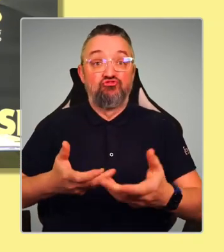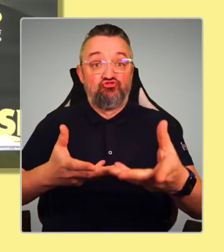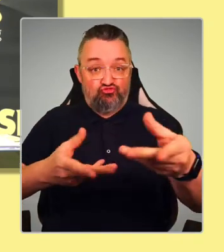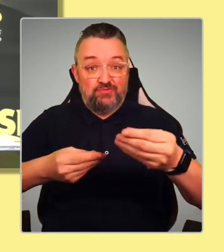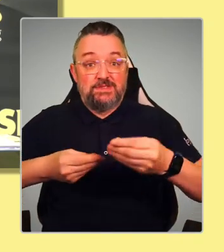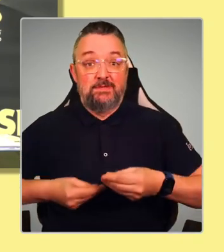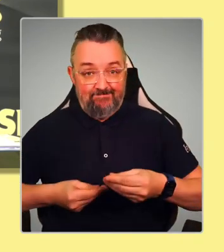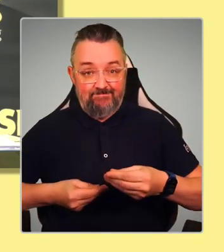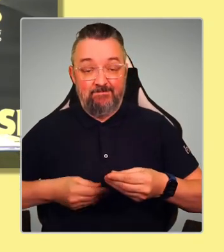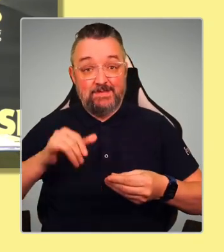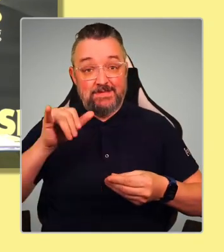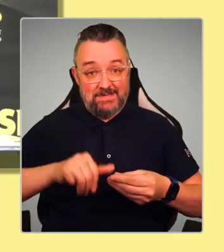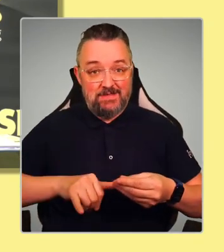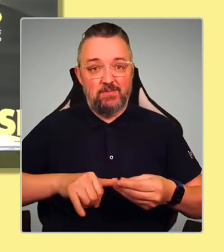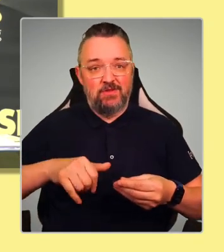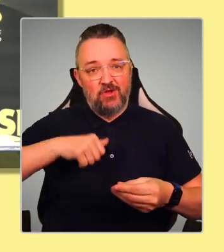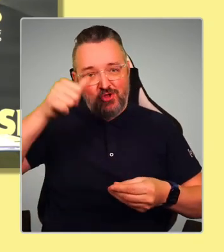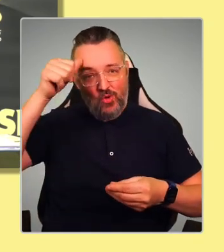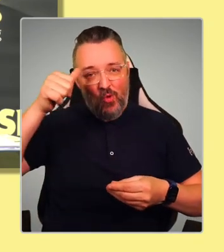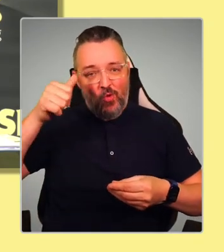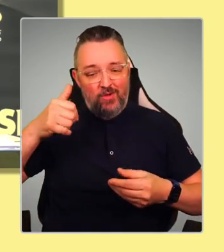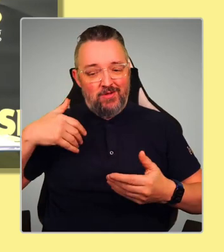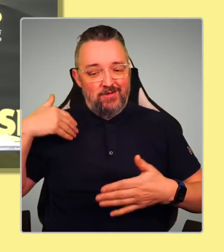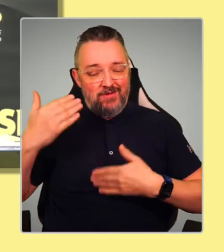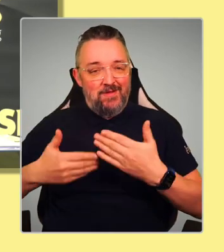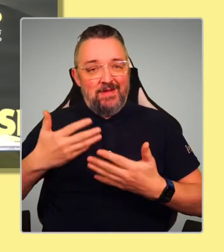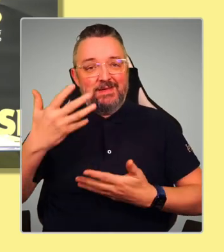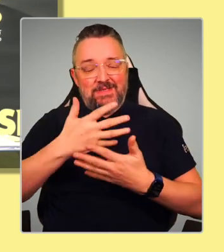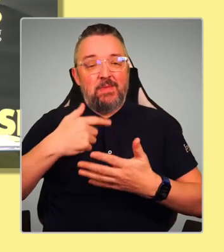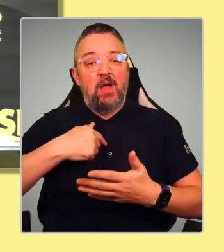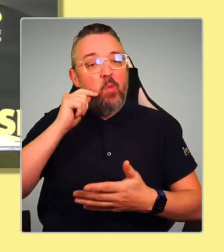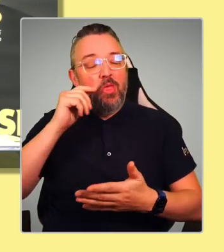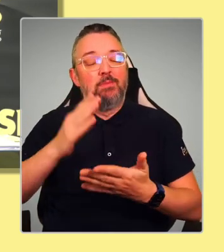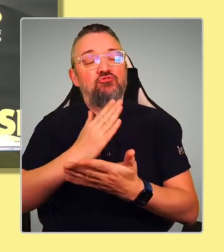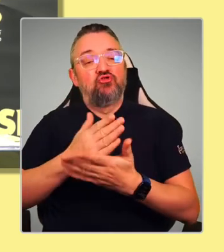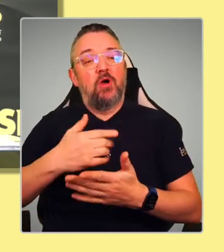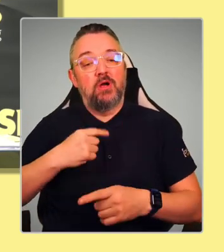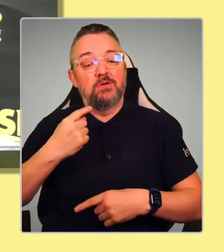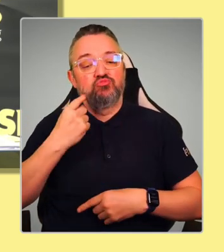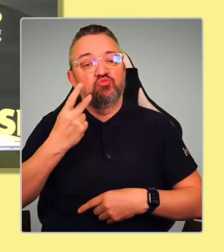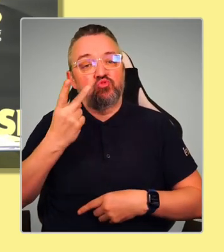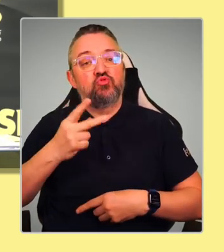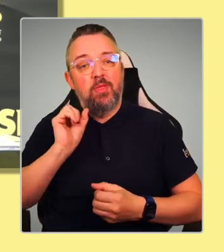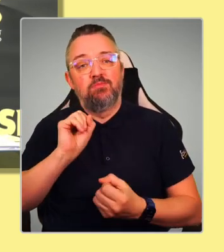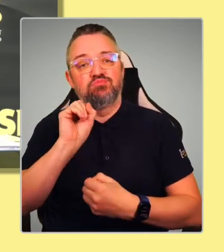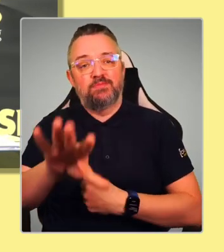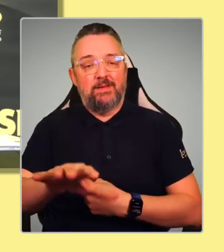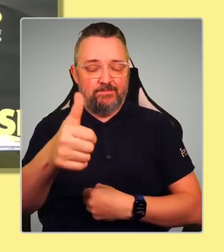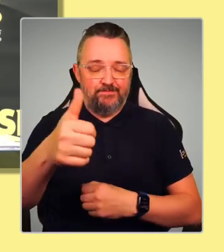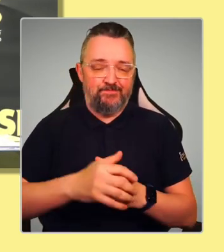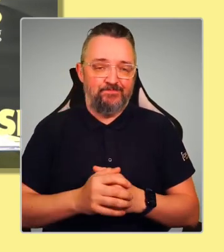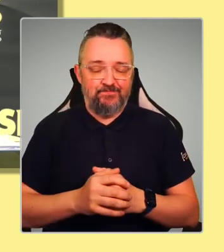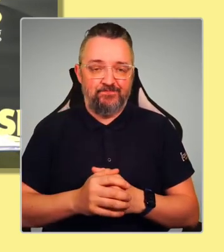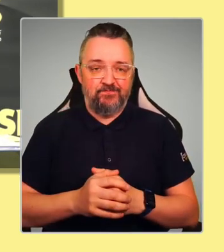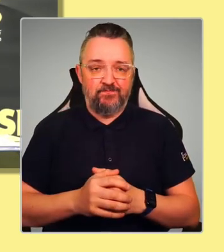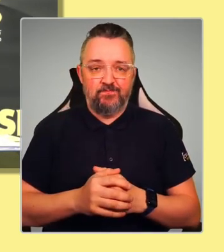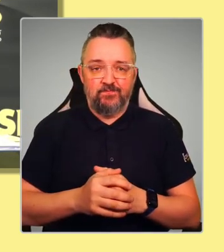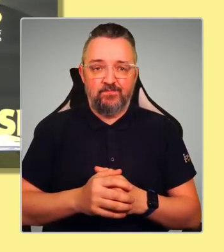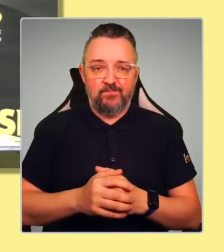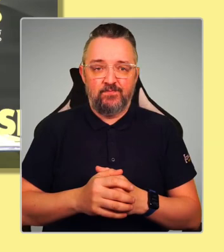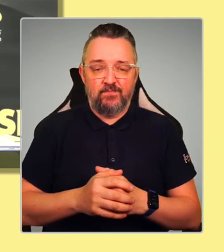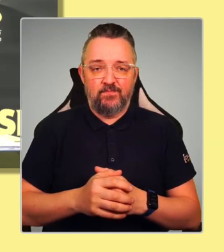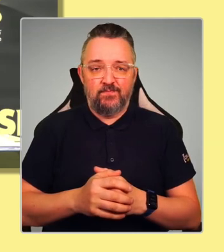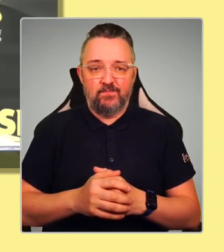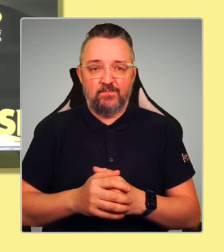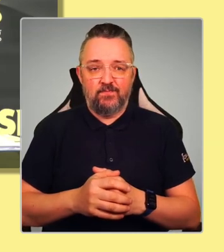imagine, things are very crazy at the moment, but I'll make sure that we get back to you in the next couple of days, Maya. Yeah, I really think that the YSI